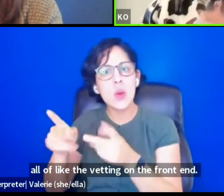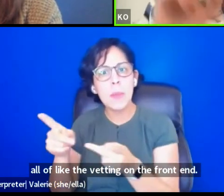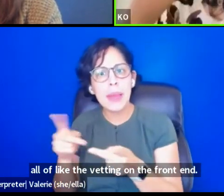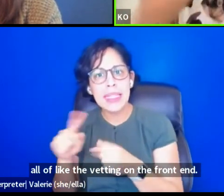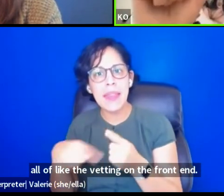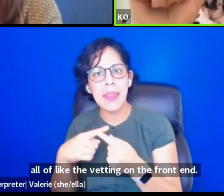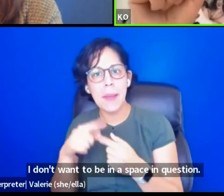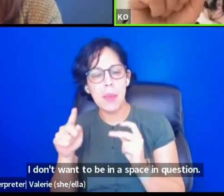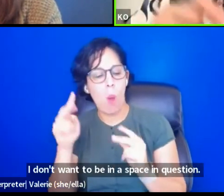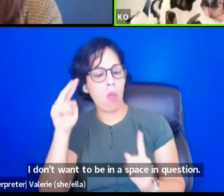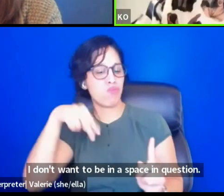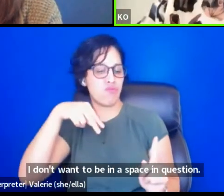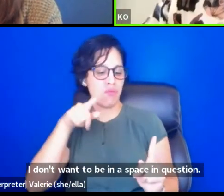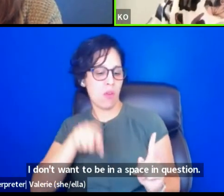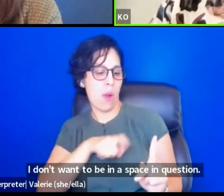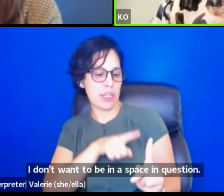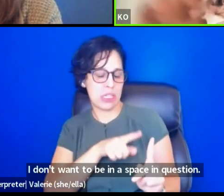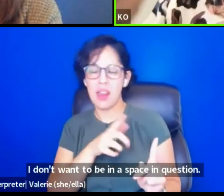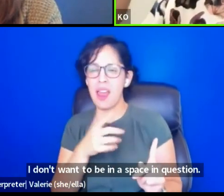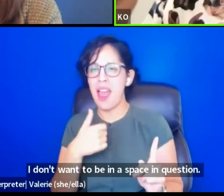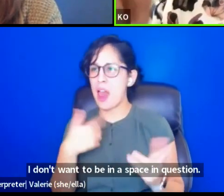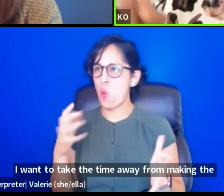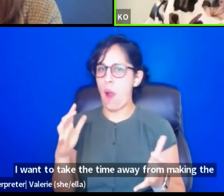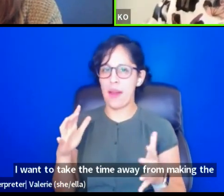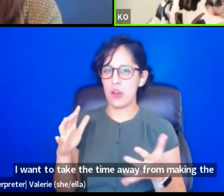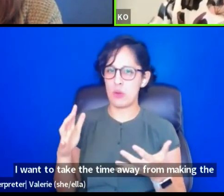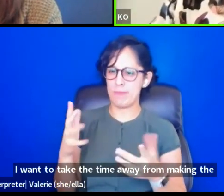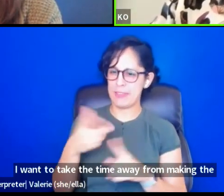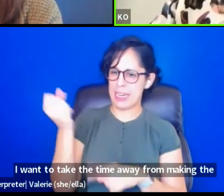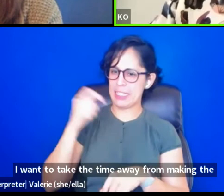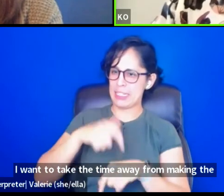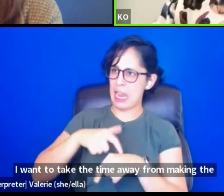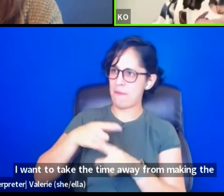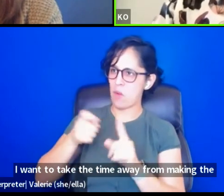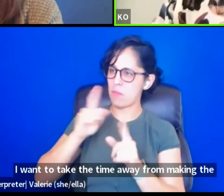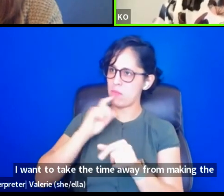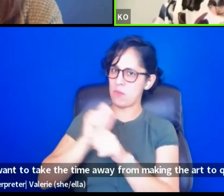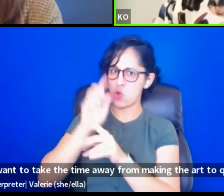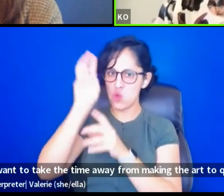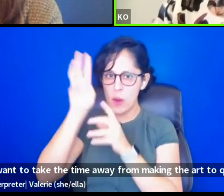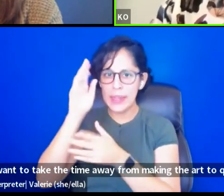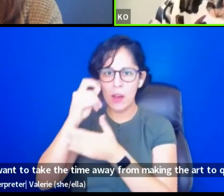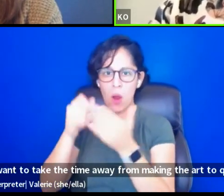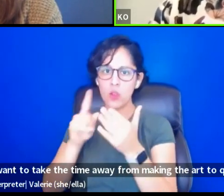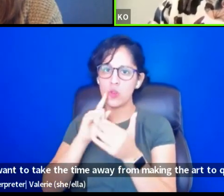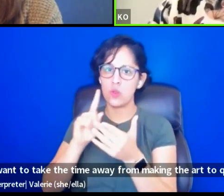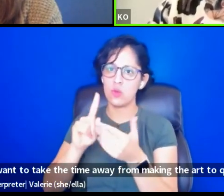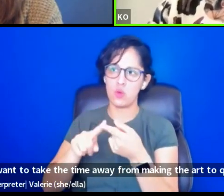I don't want to take the time away from making the art to question.